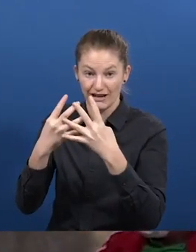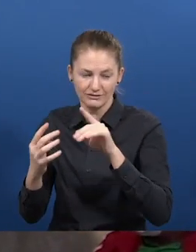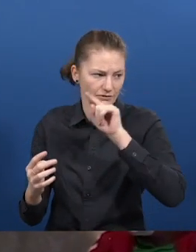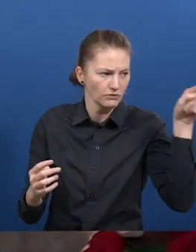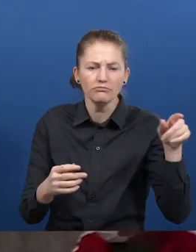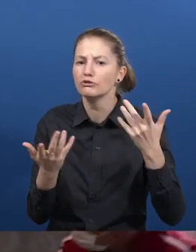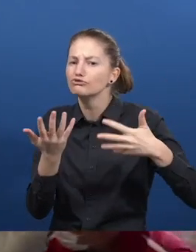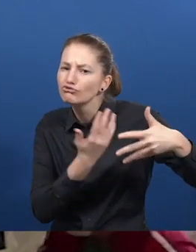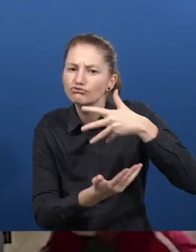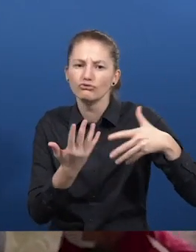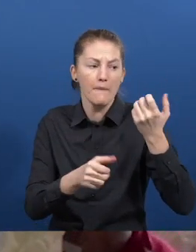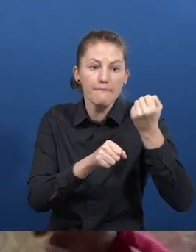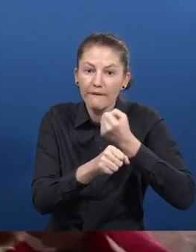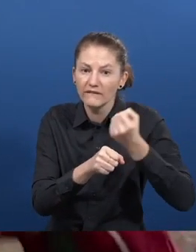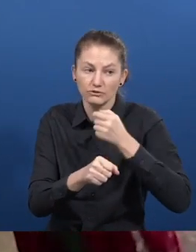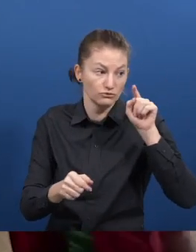charge.